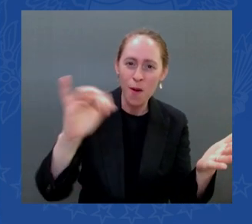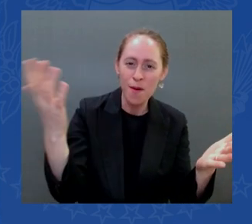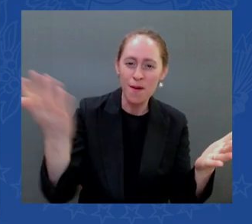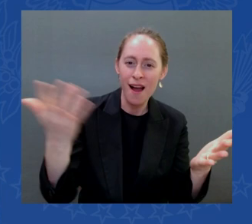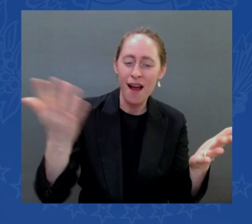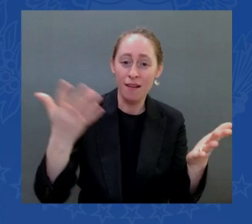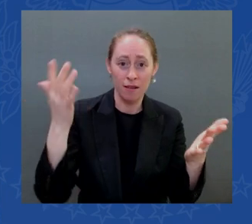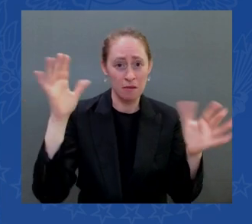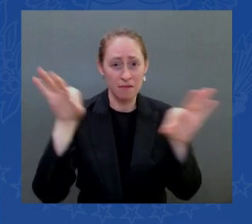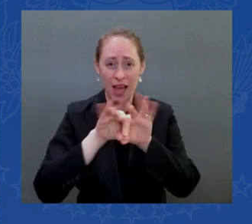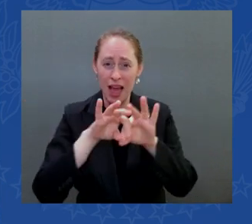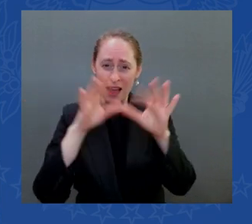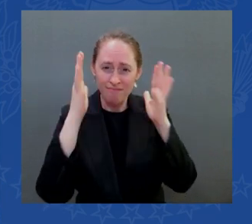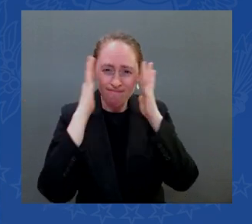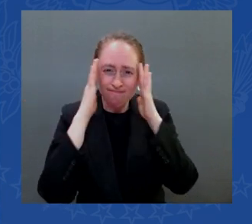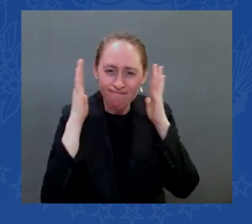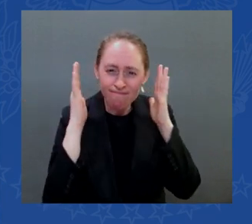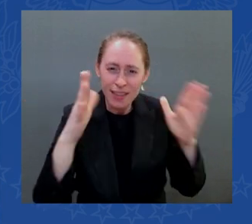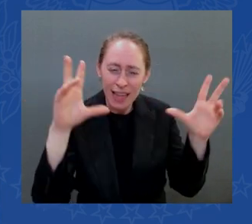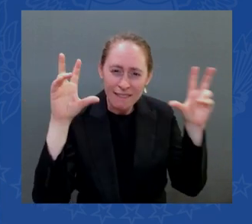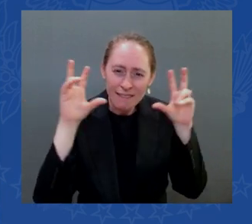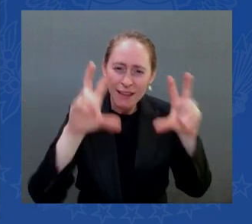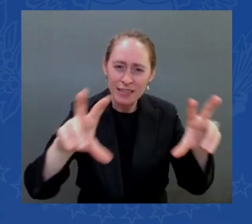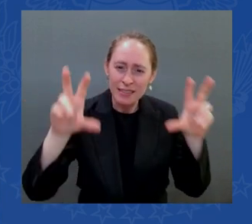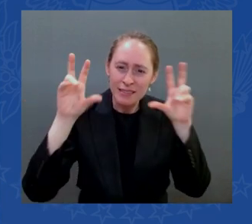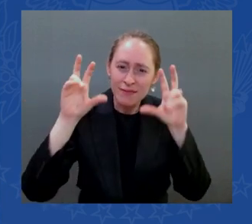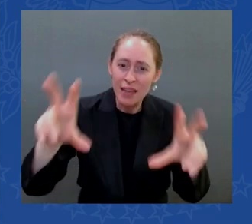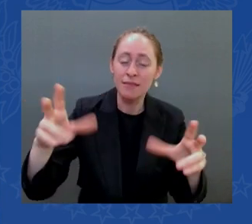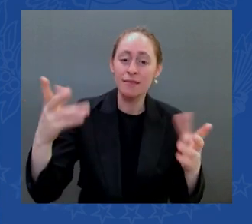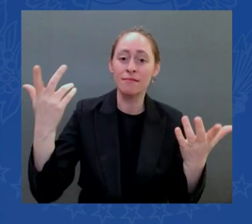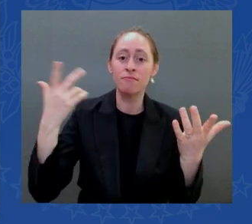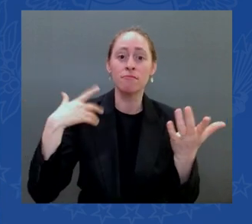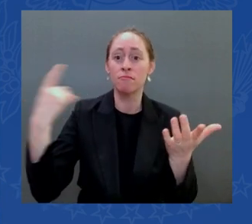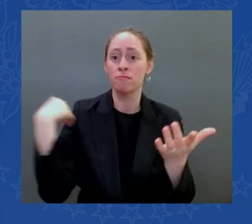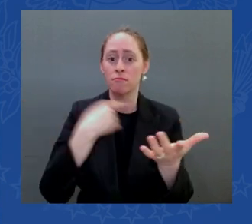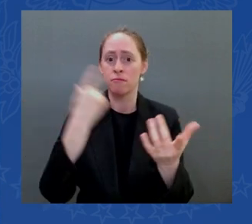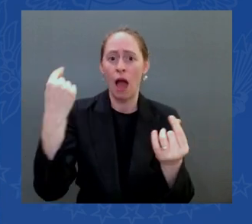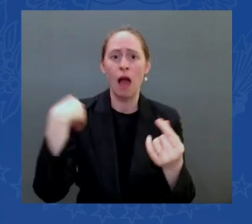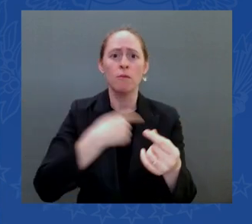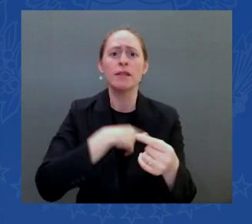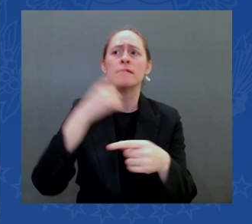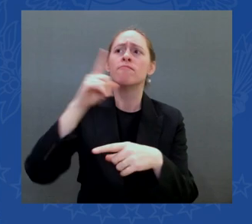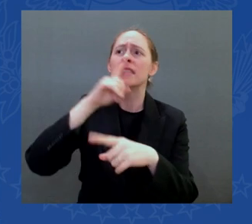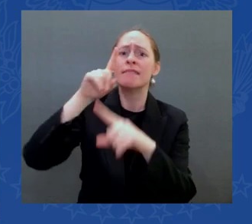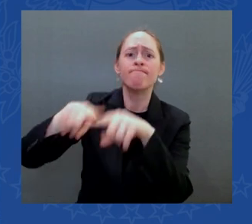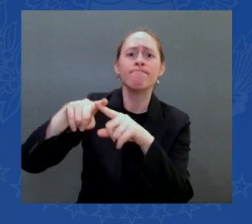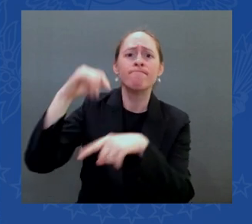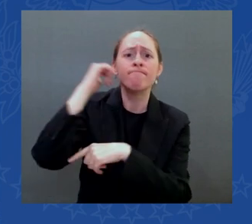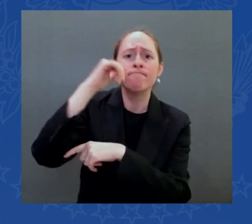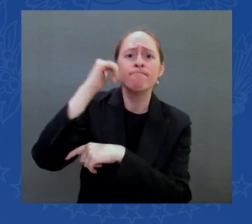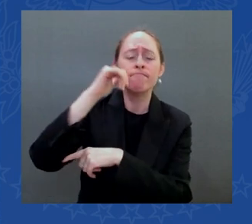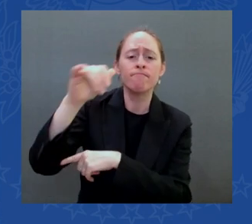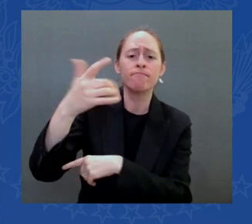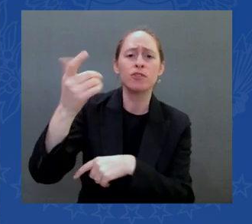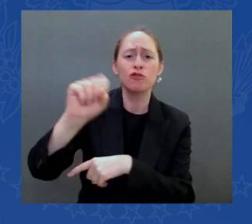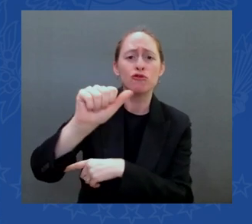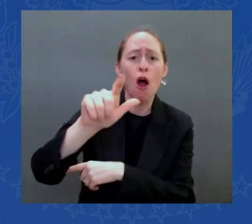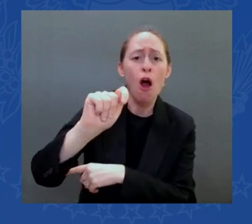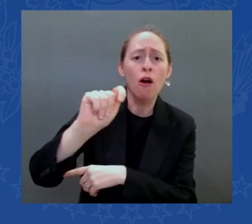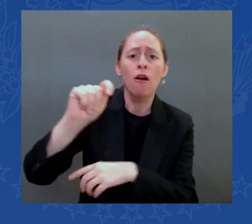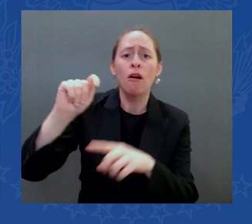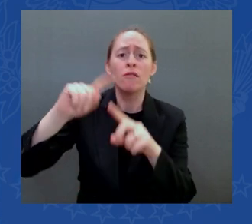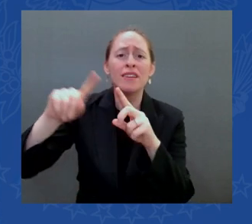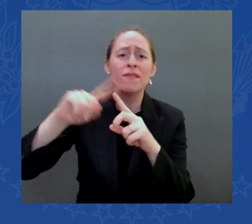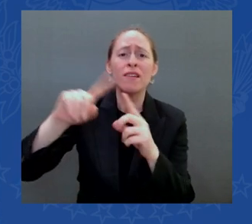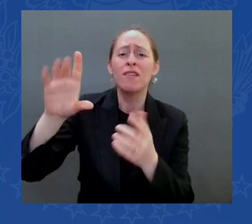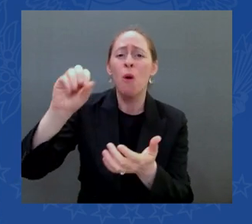able to come in more efficiently and that means for less money in your pocketbooks but not only is this an